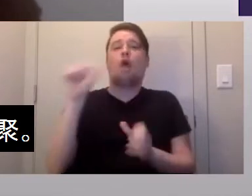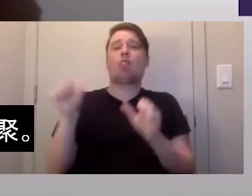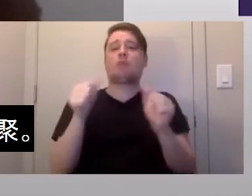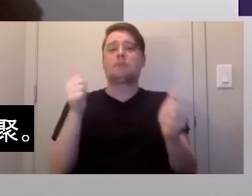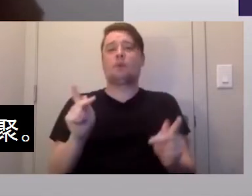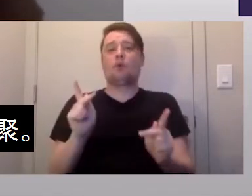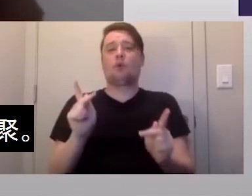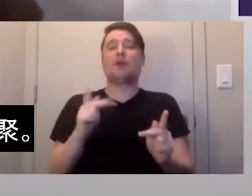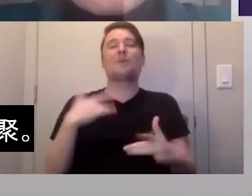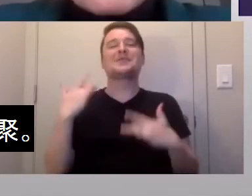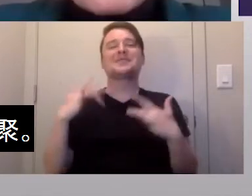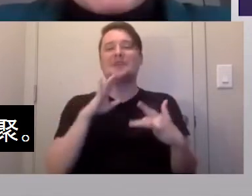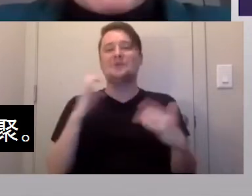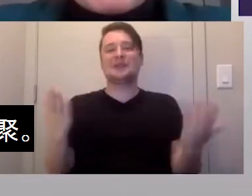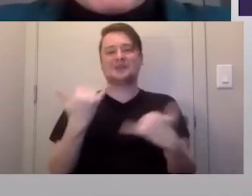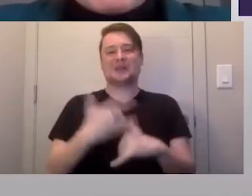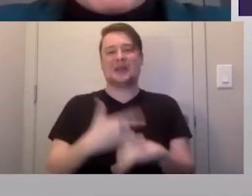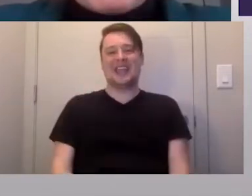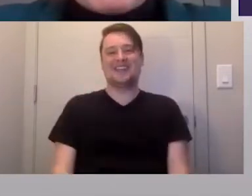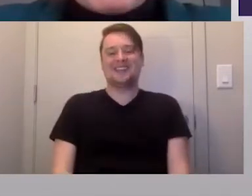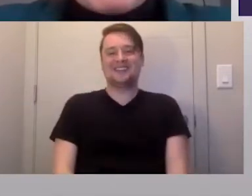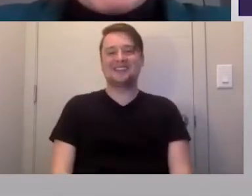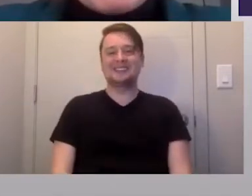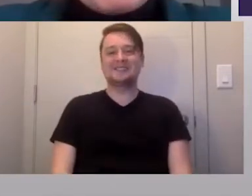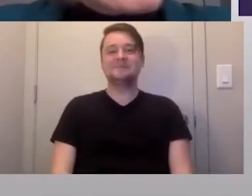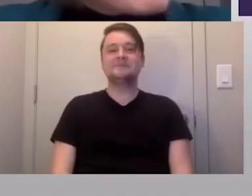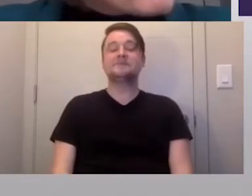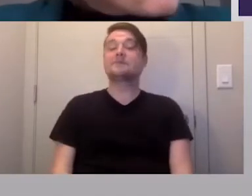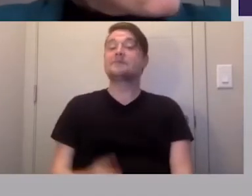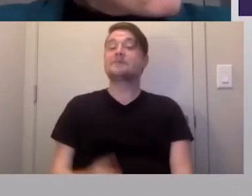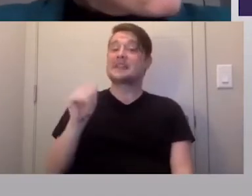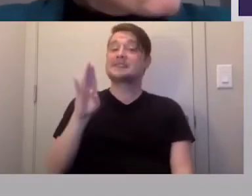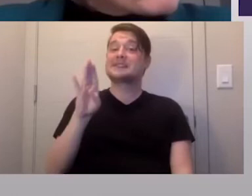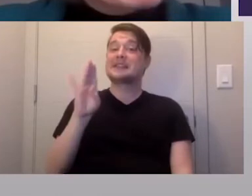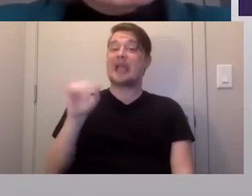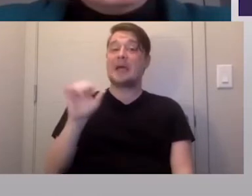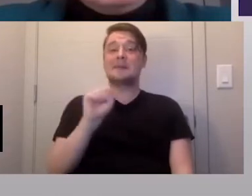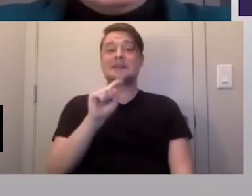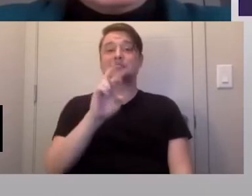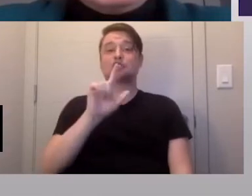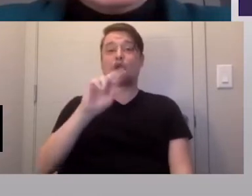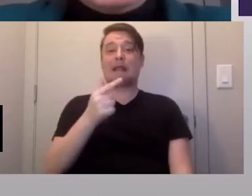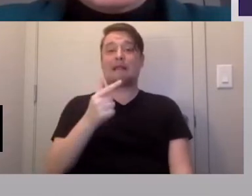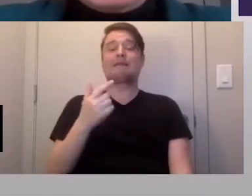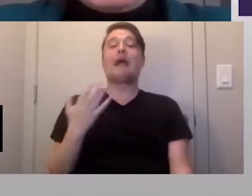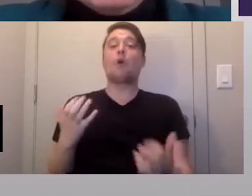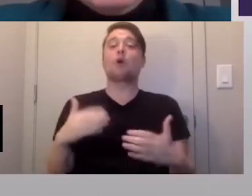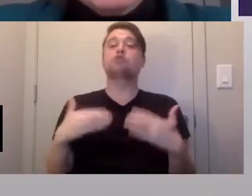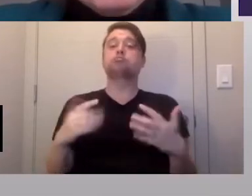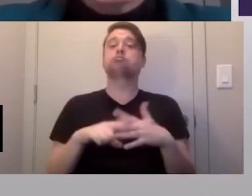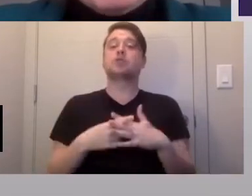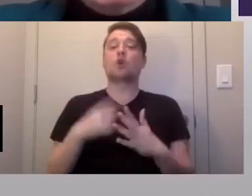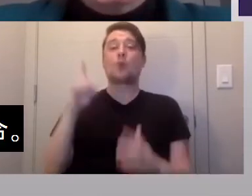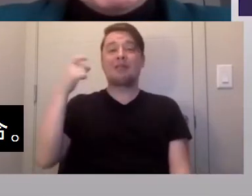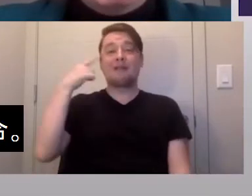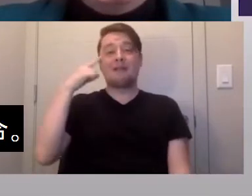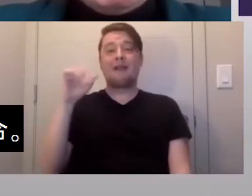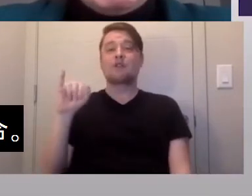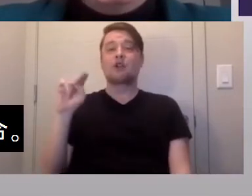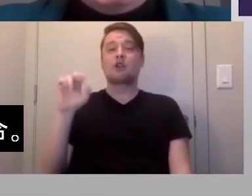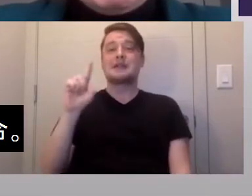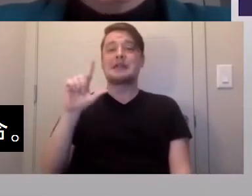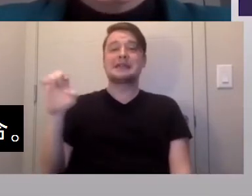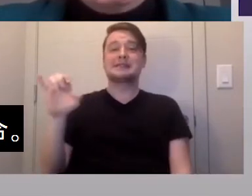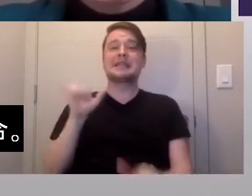to be here with you today. Thanks, Abby and Sterling. Let's get started with Governor Inslee's stay safe,